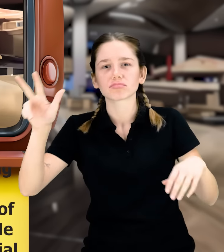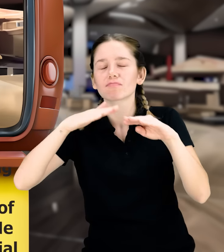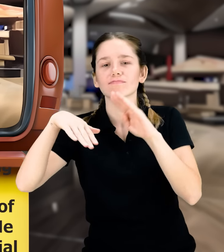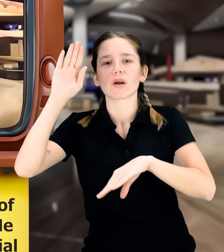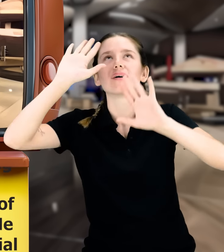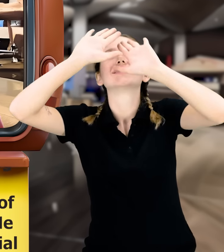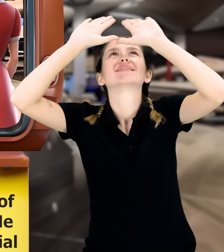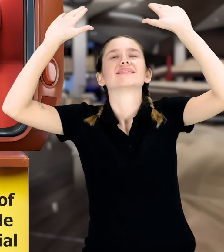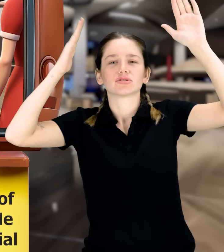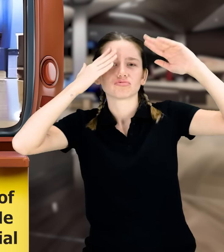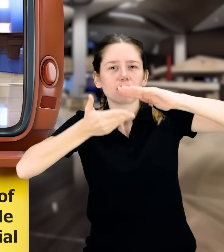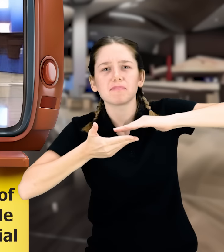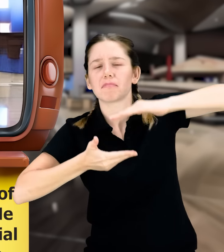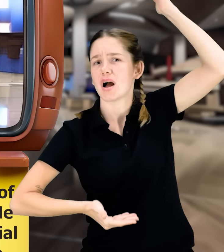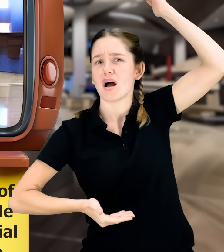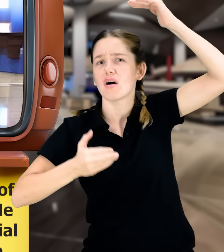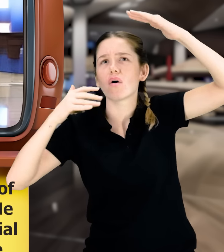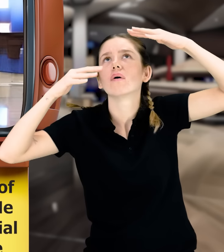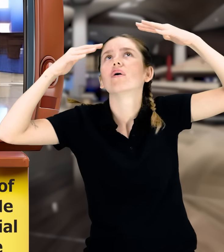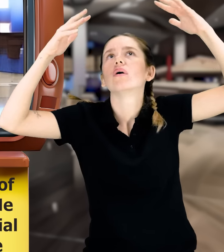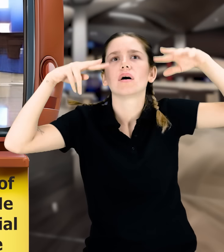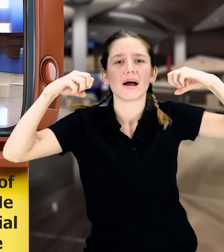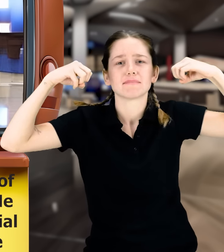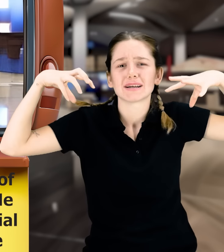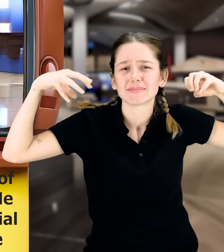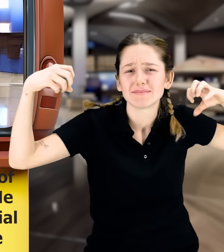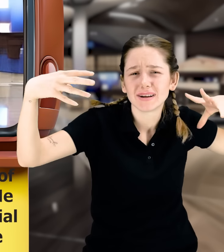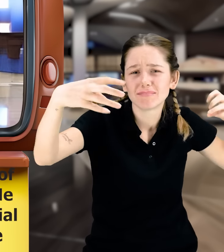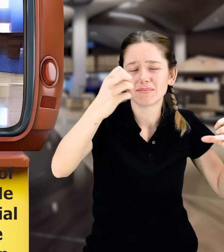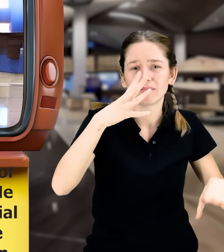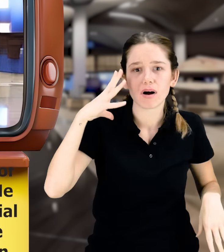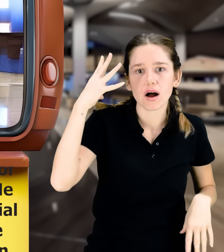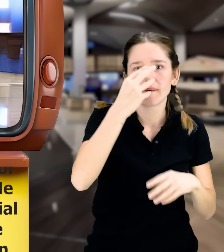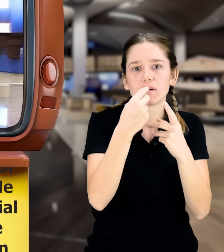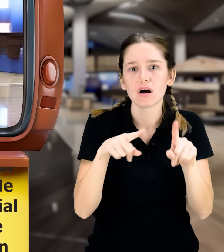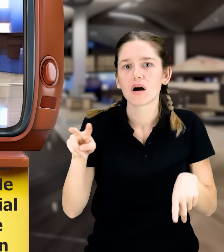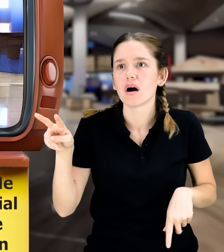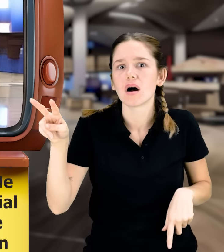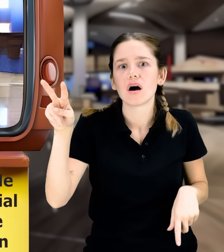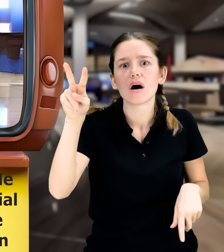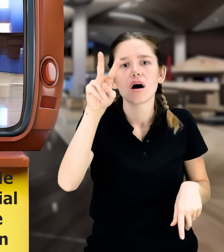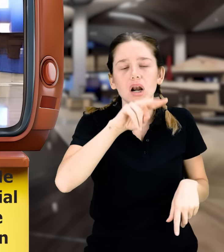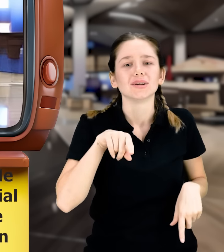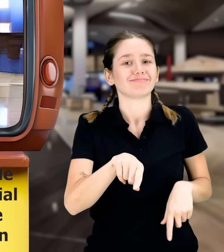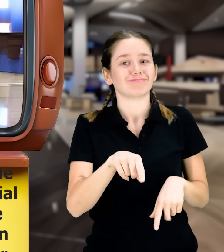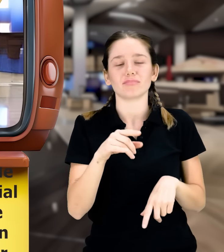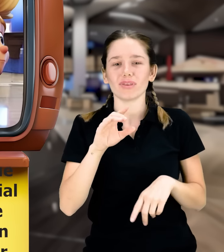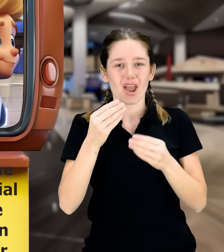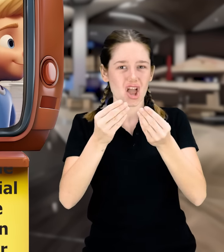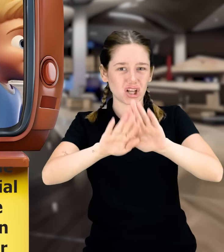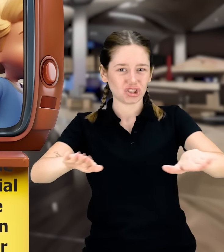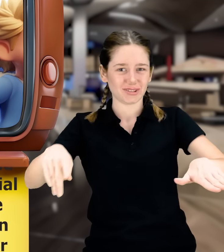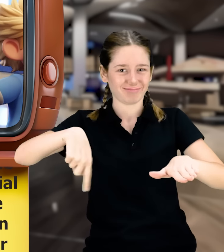The grandeur of the airport took his breath away. He was amazed when he saw the special